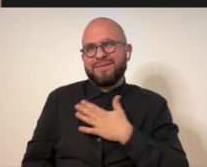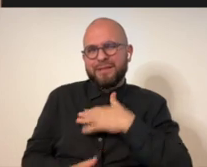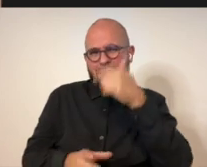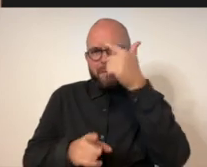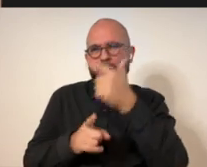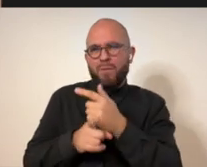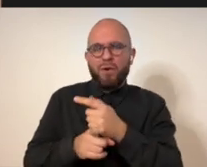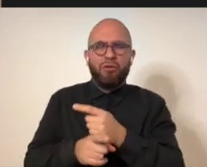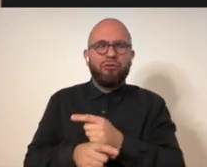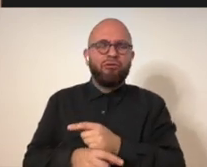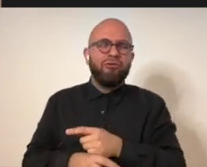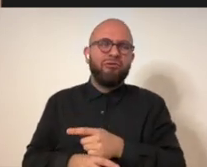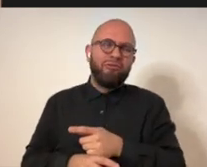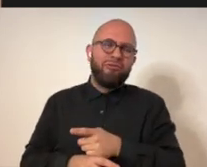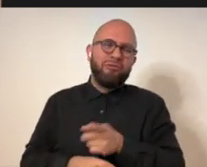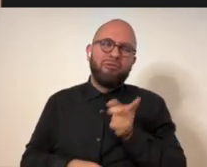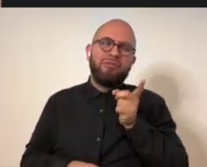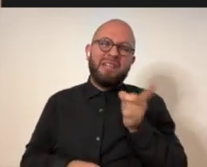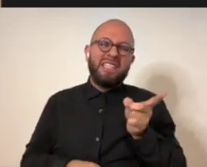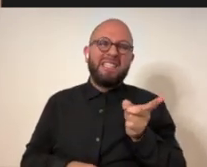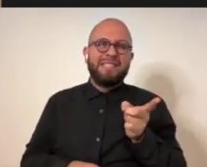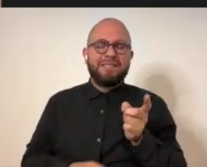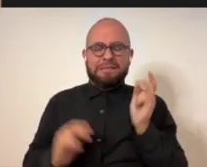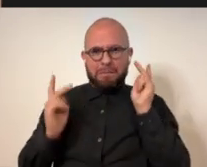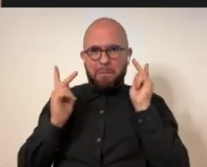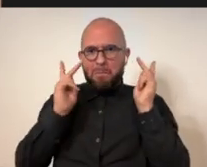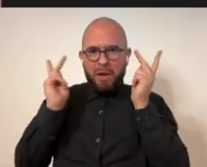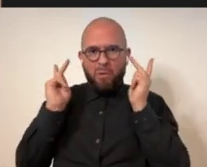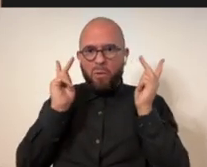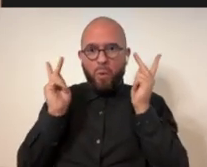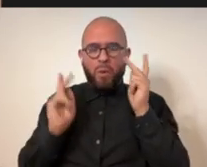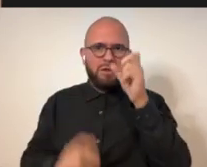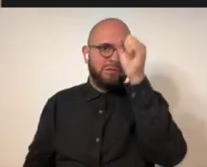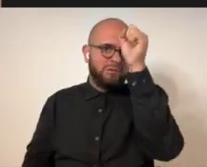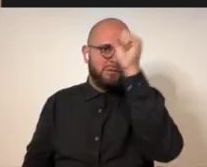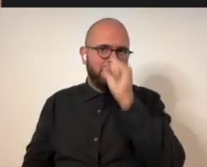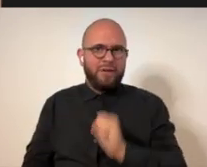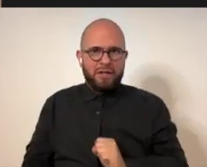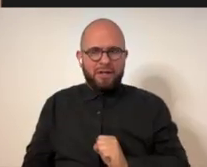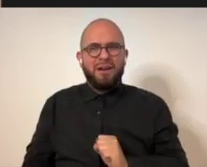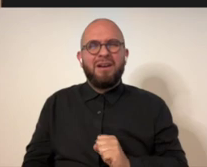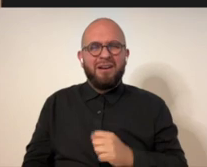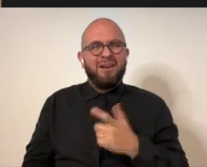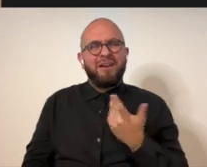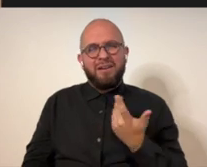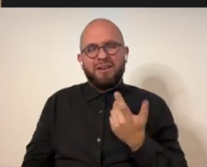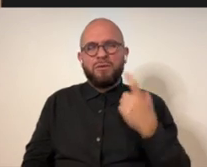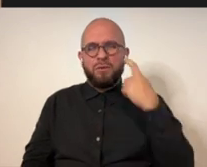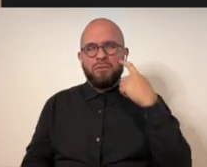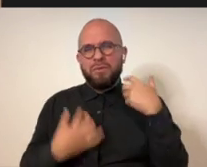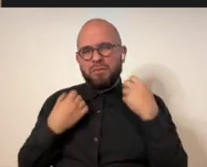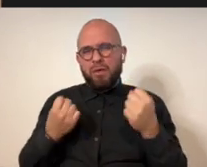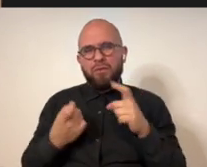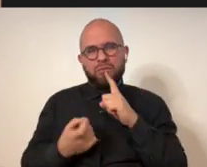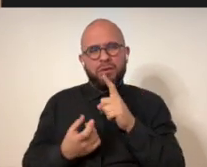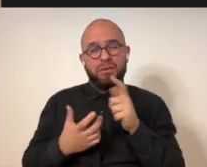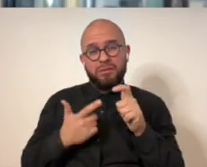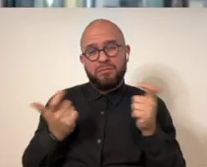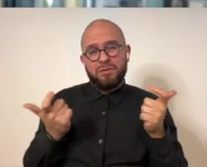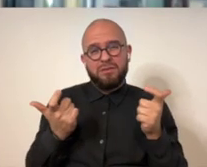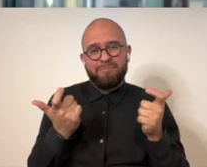where my brother had paranoid schizophrenia.